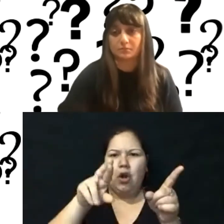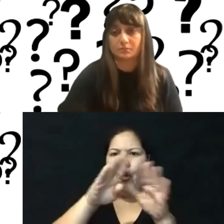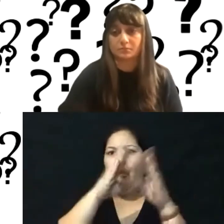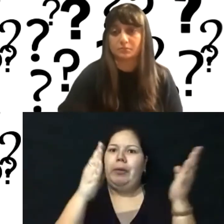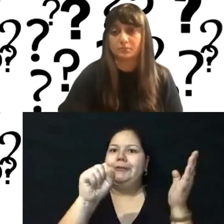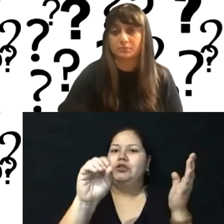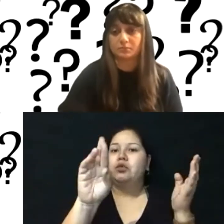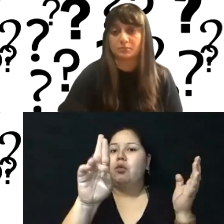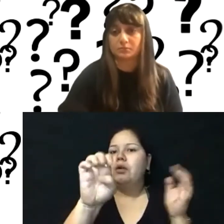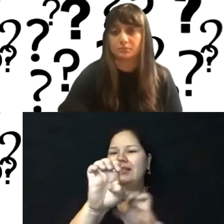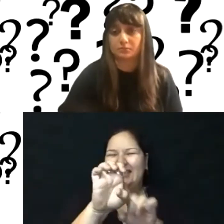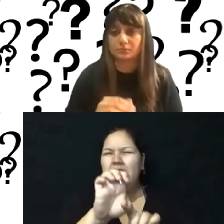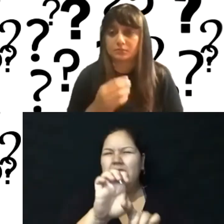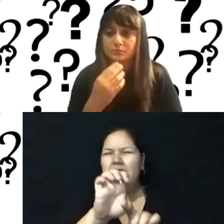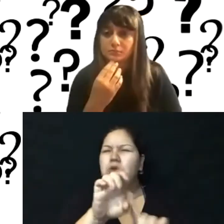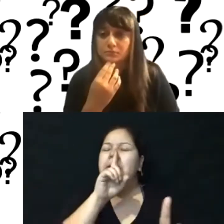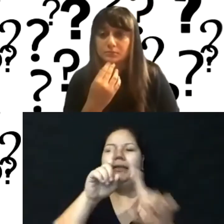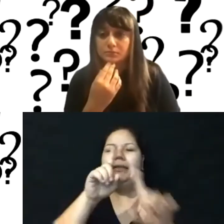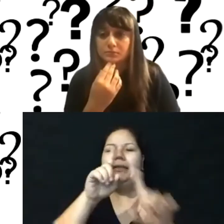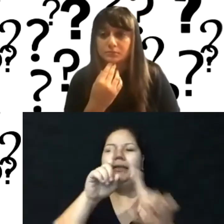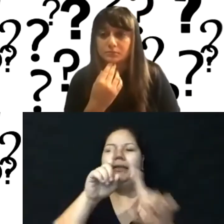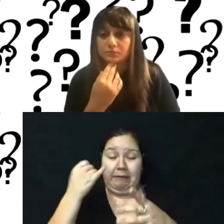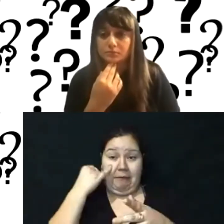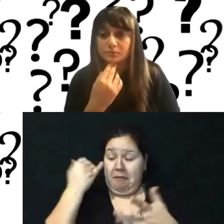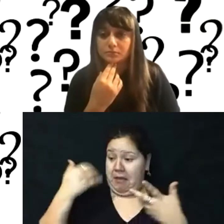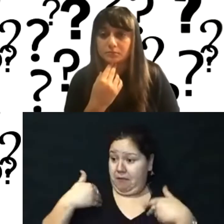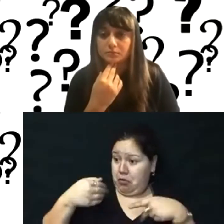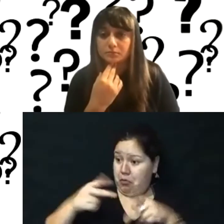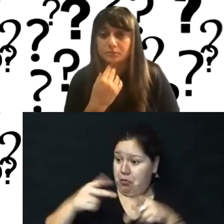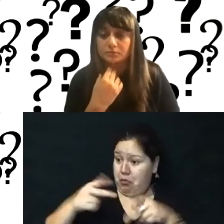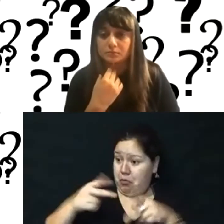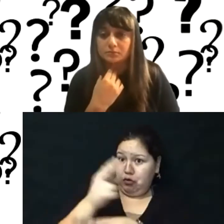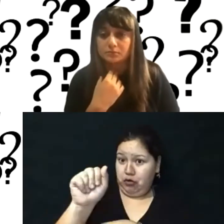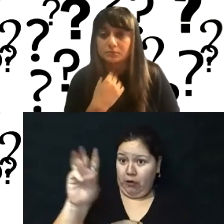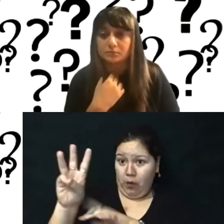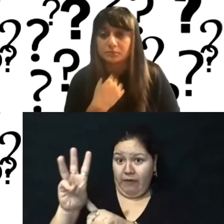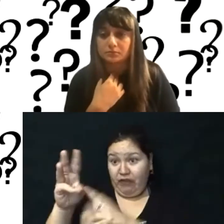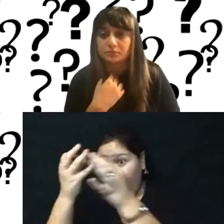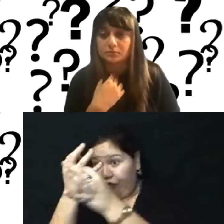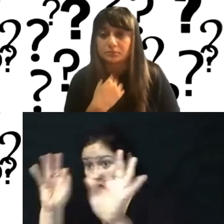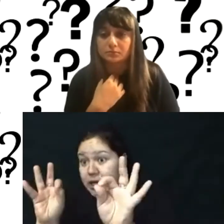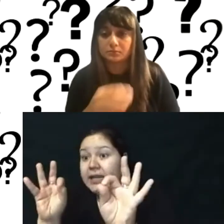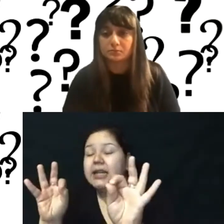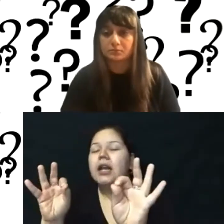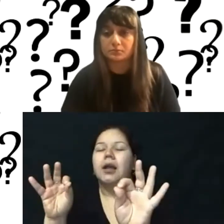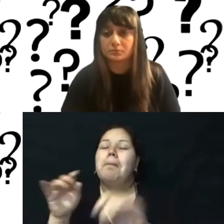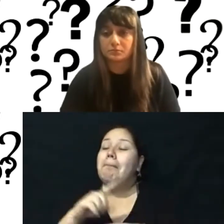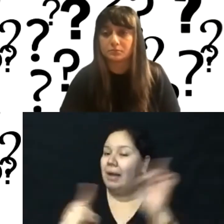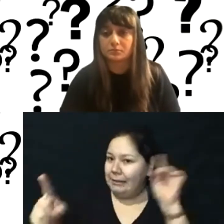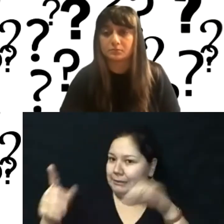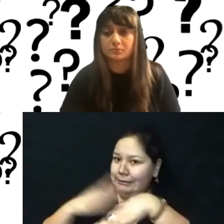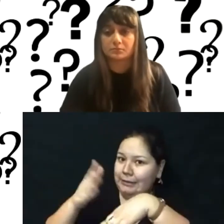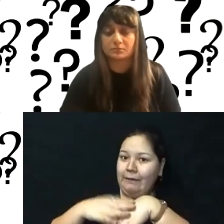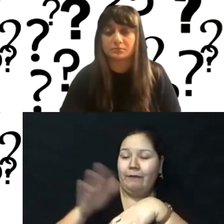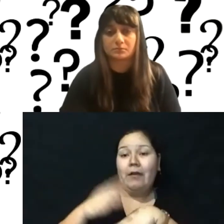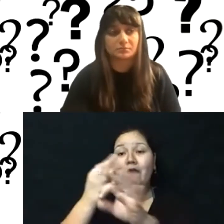have the opportunity to use software, you know, for free. But as I like to say, it's free as in puppies, not